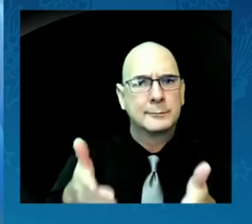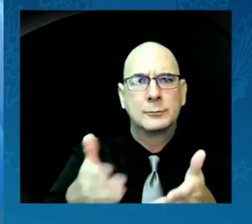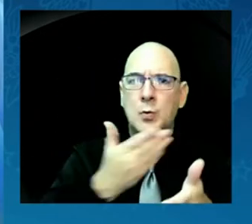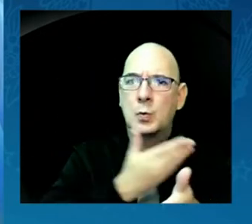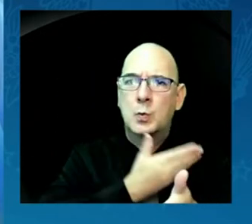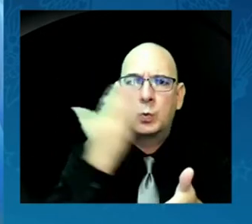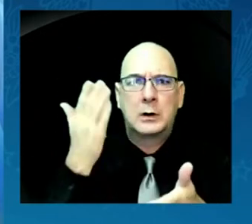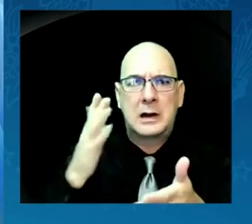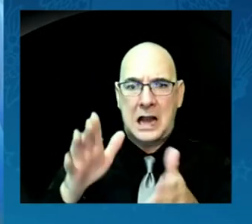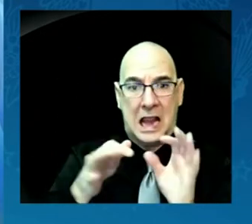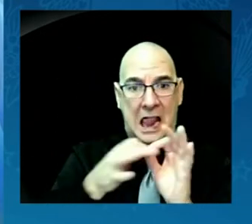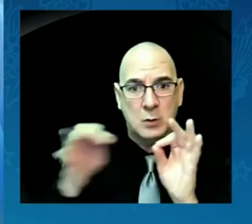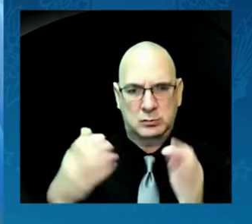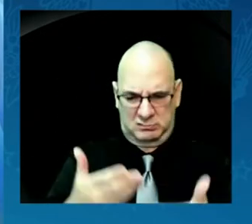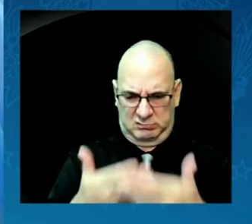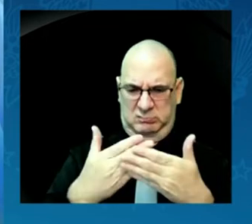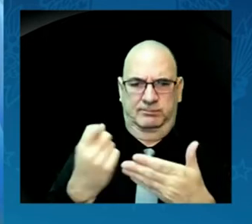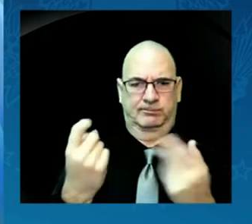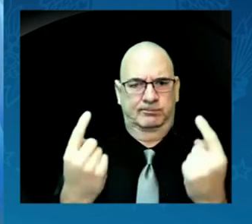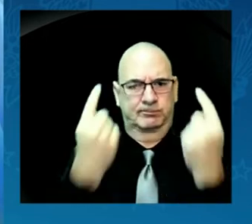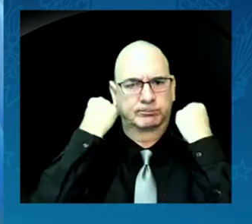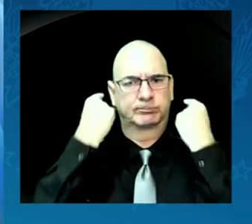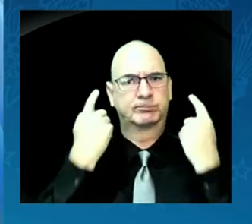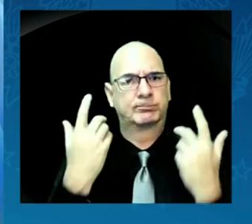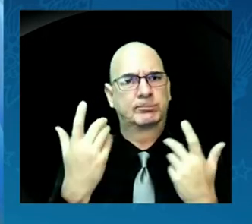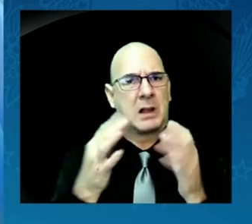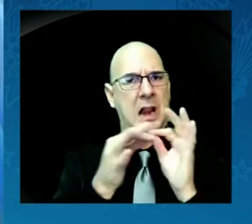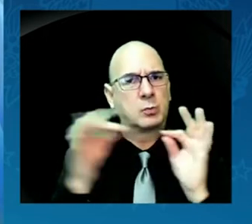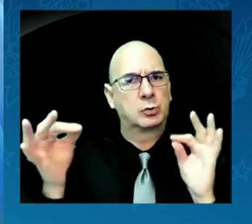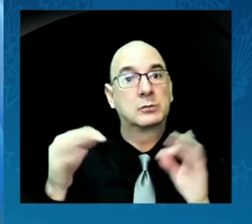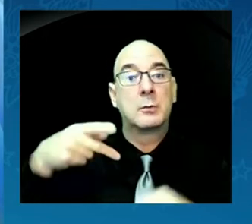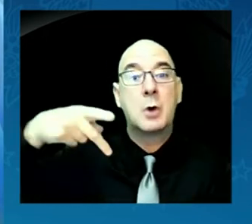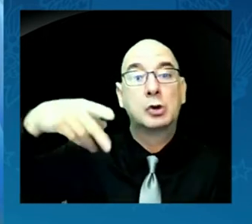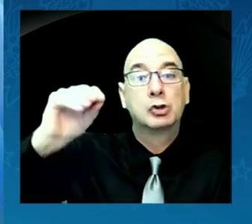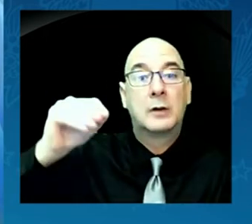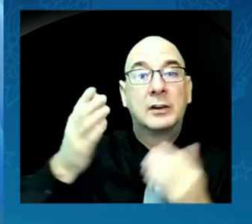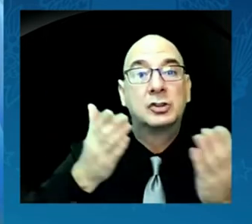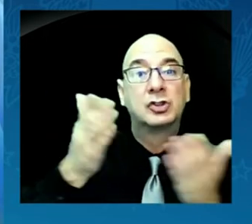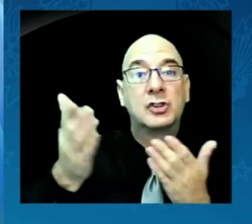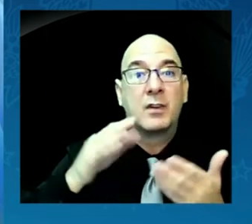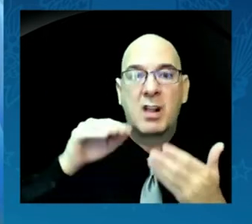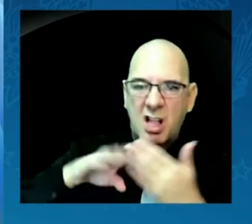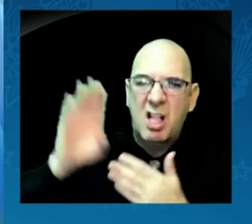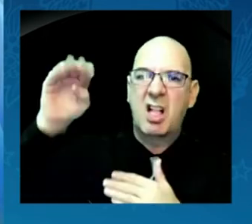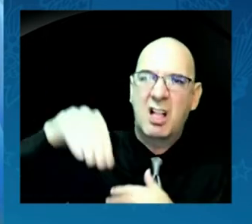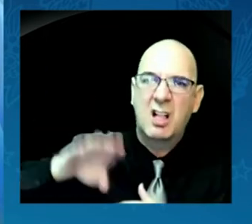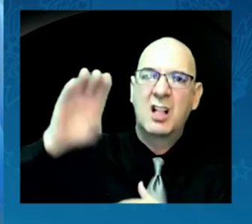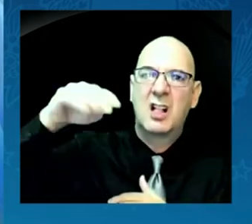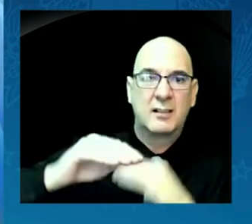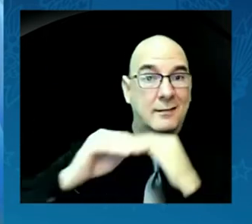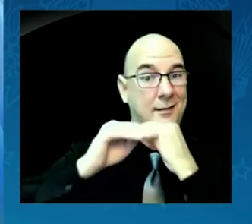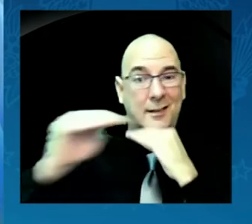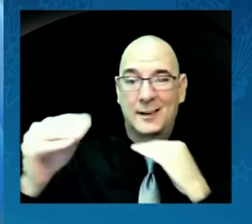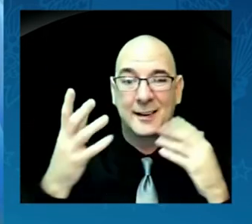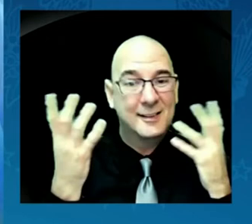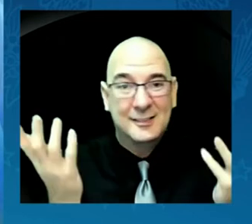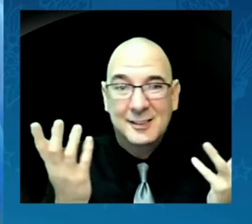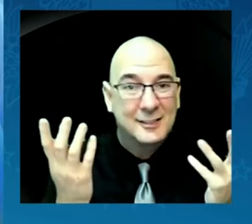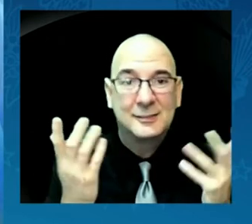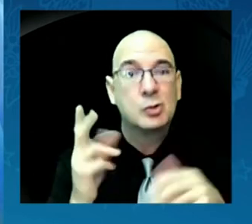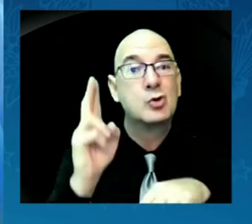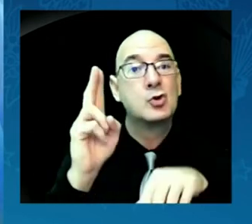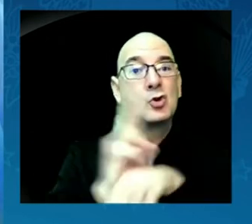Postal service is irregular and the use of tribal IDs has been denied. And this year,